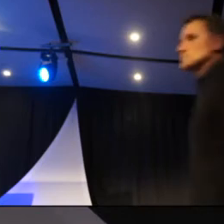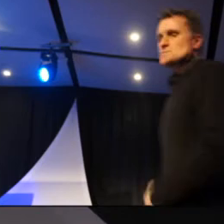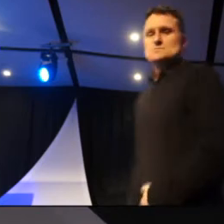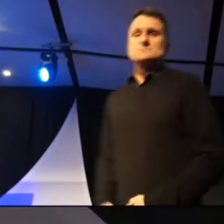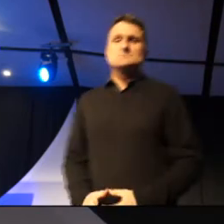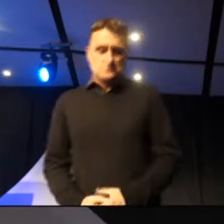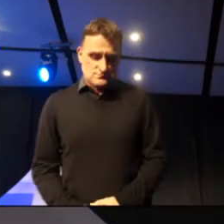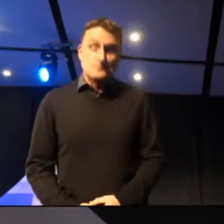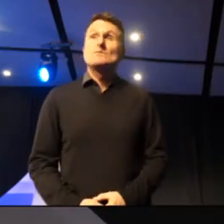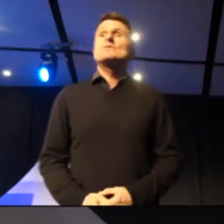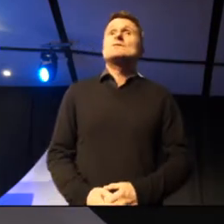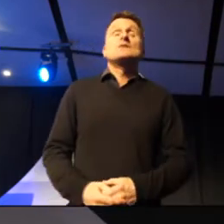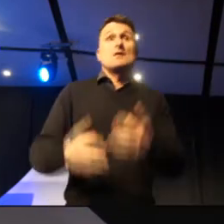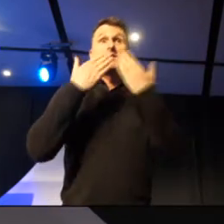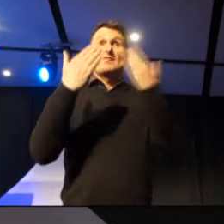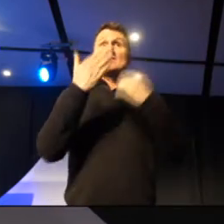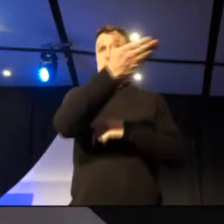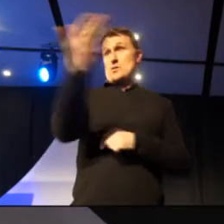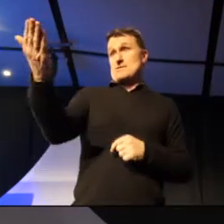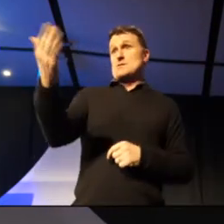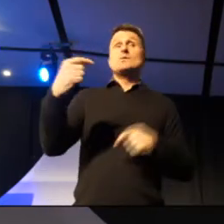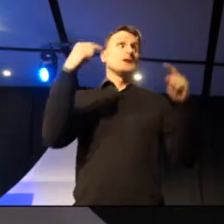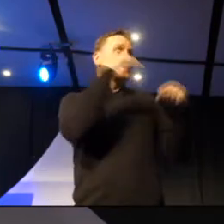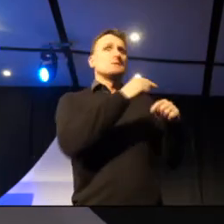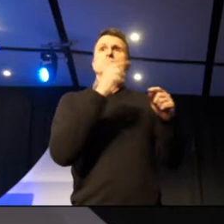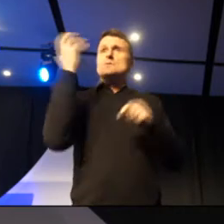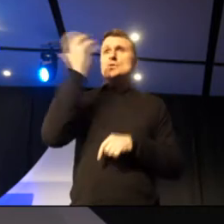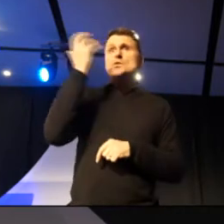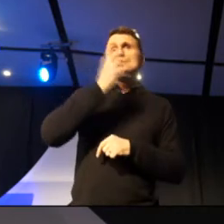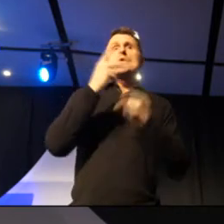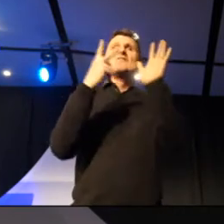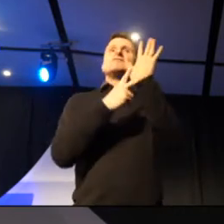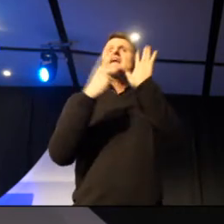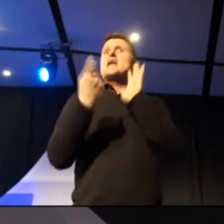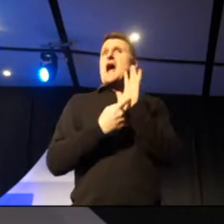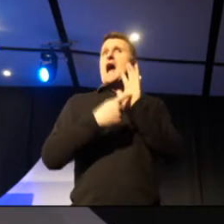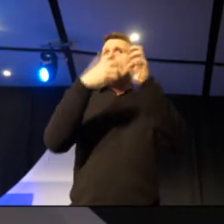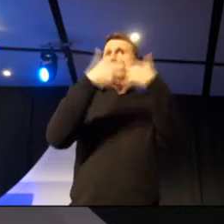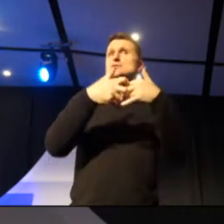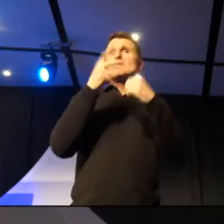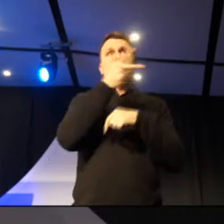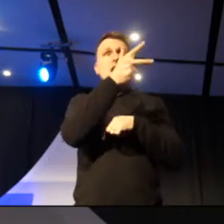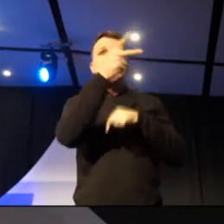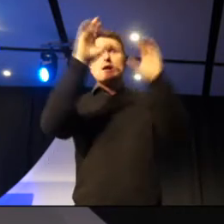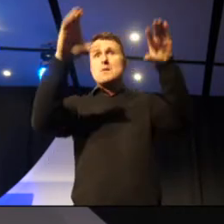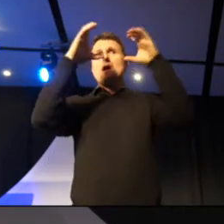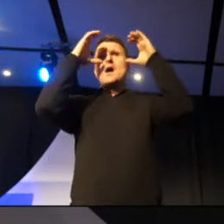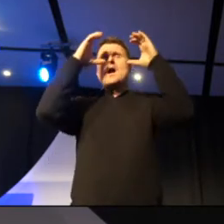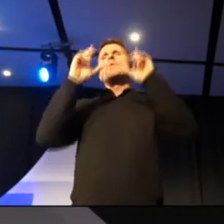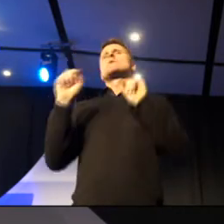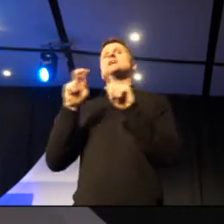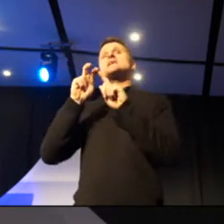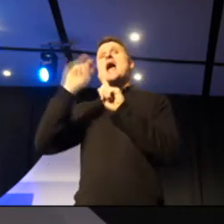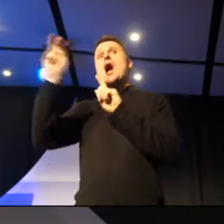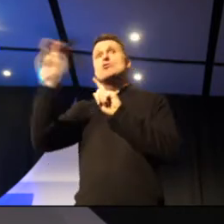Thank you, guys. So, using this amazing VR footage, Blake launched their new latest outreach program this year, Blake NZ